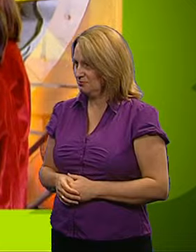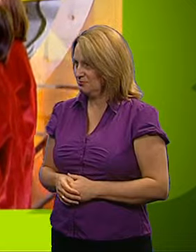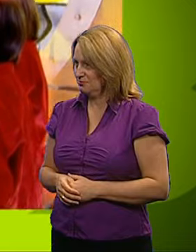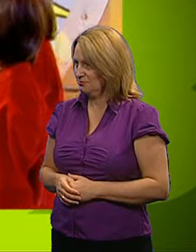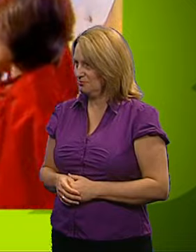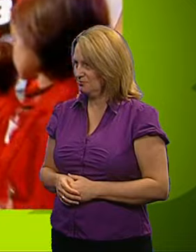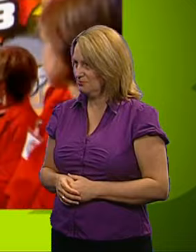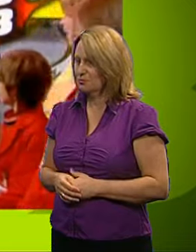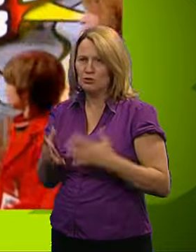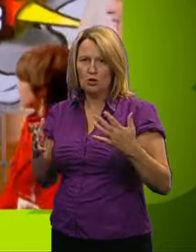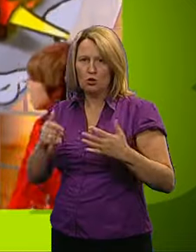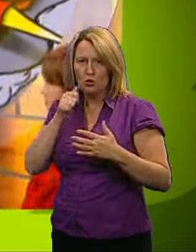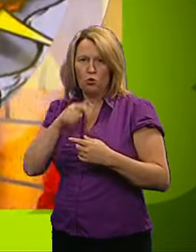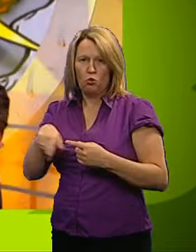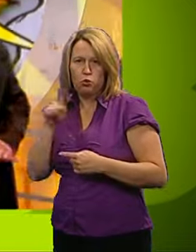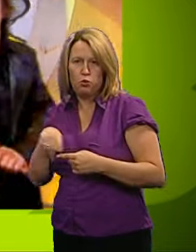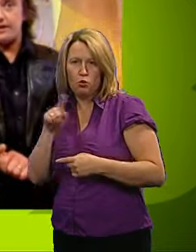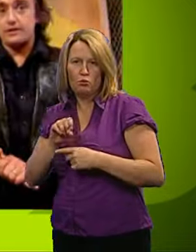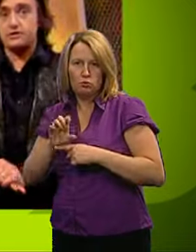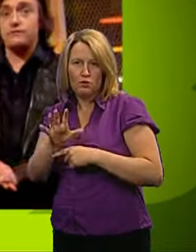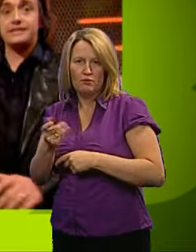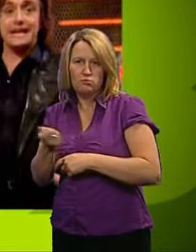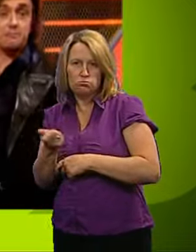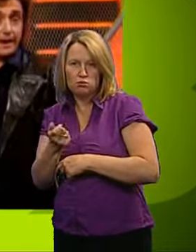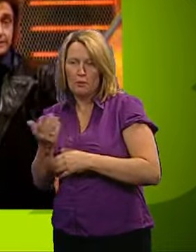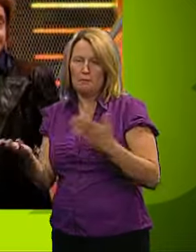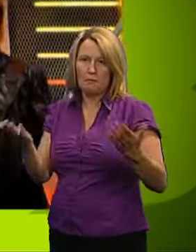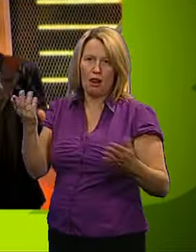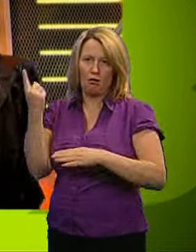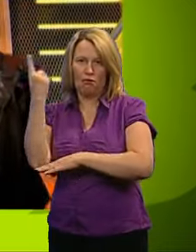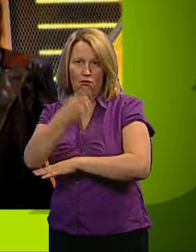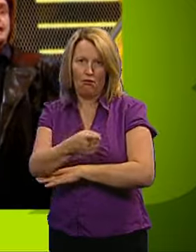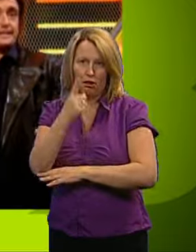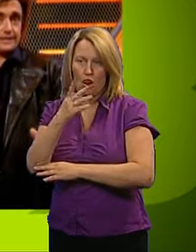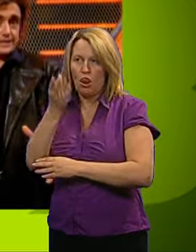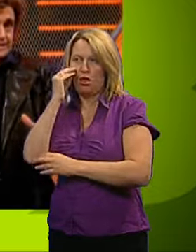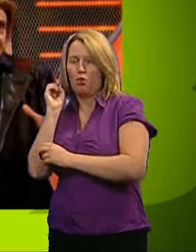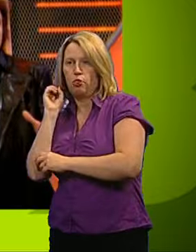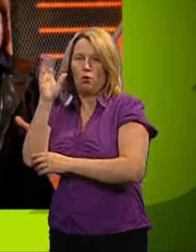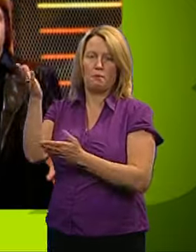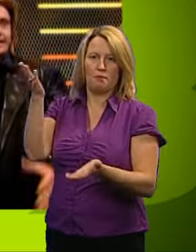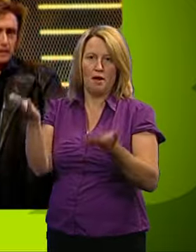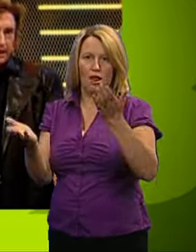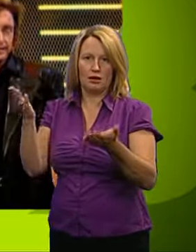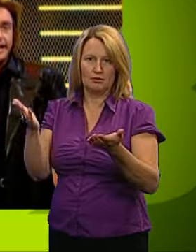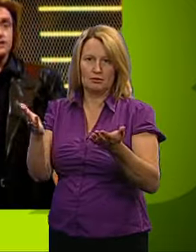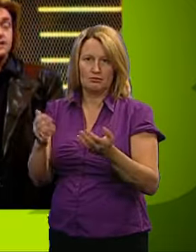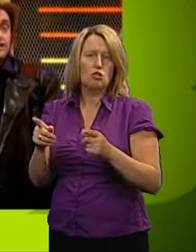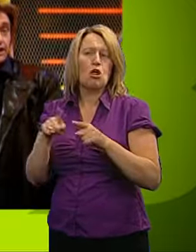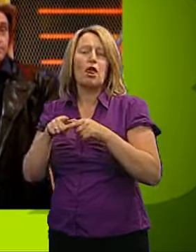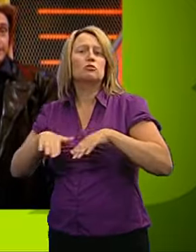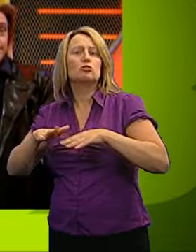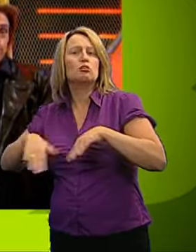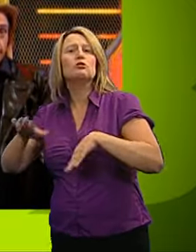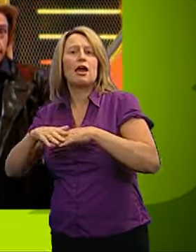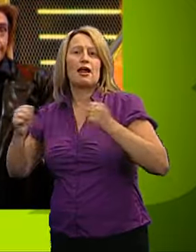Today, have used giant wind machines and fire engines to investigate balance and catapults and to learn that unlike lab rats, energy